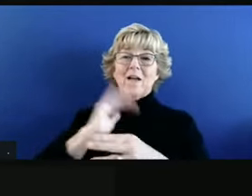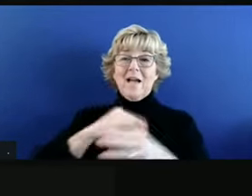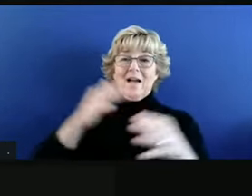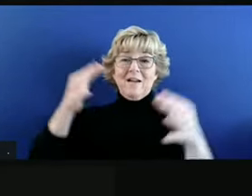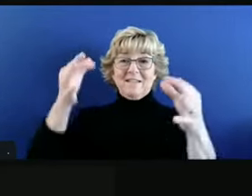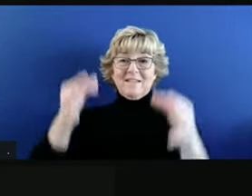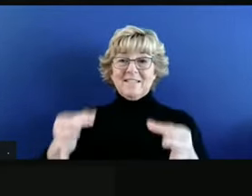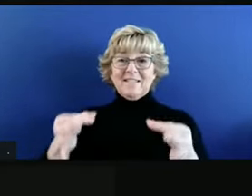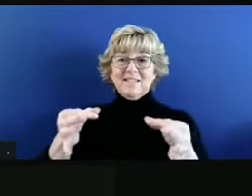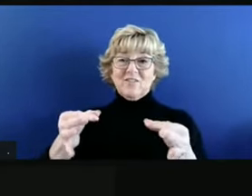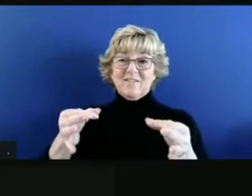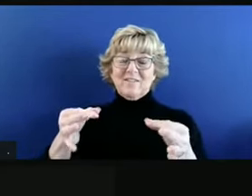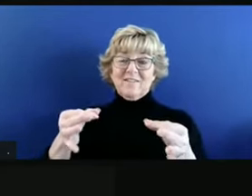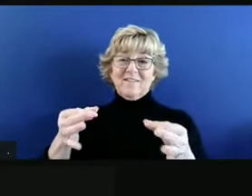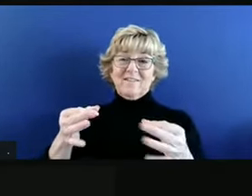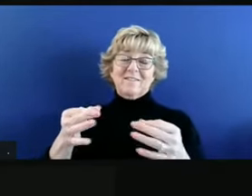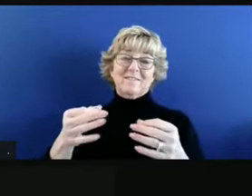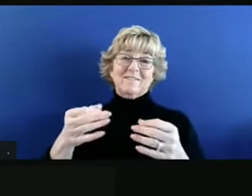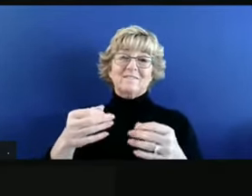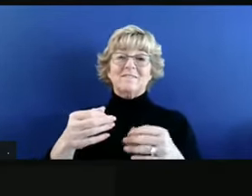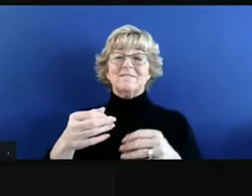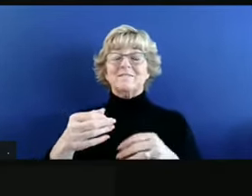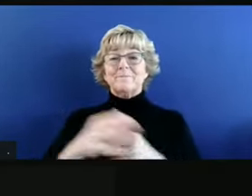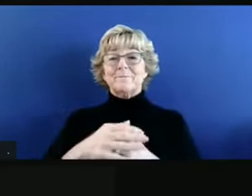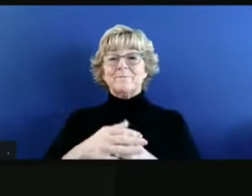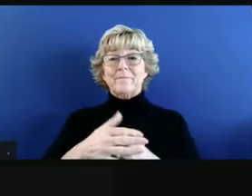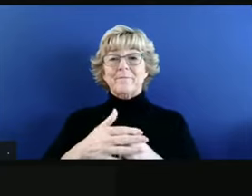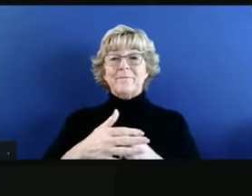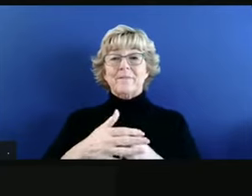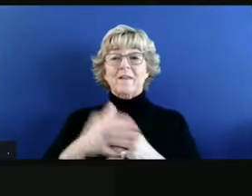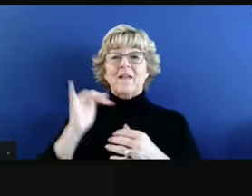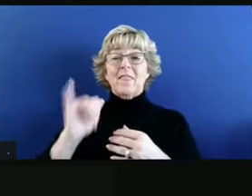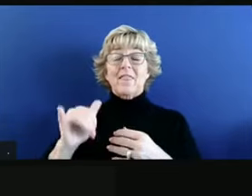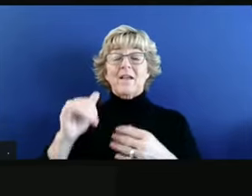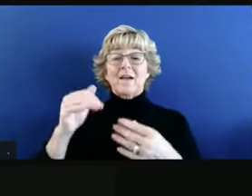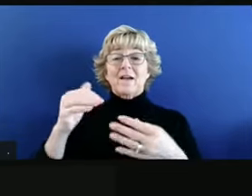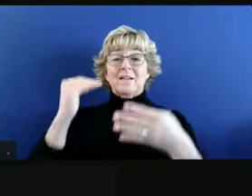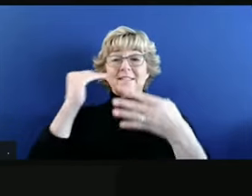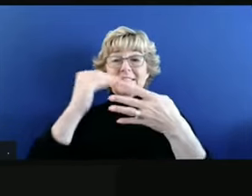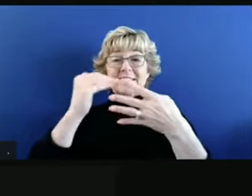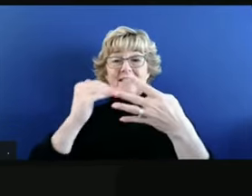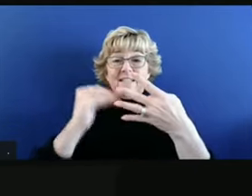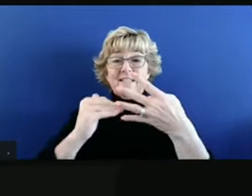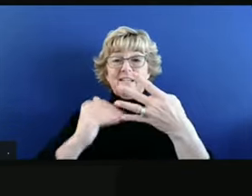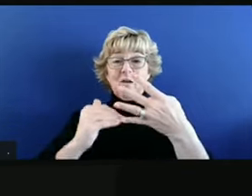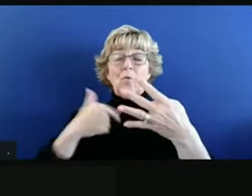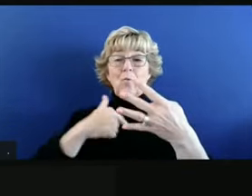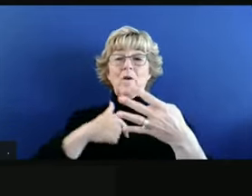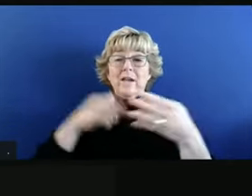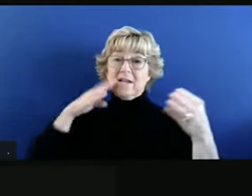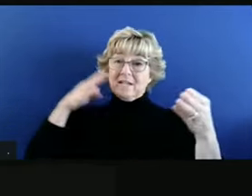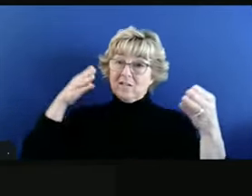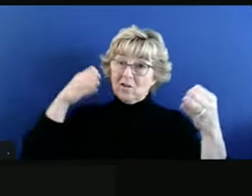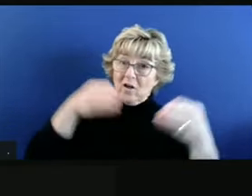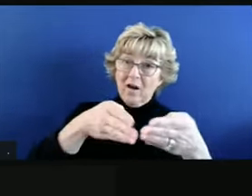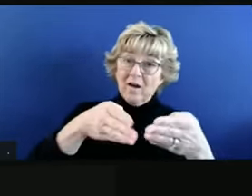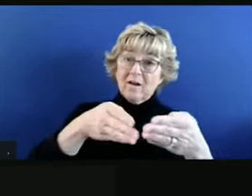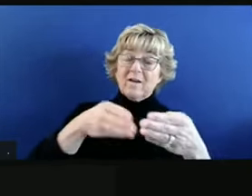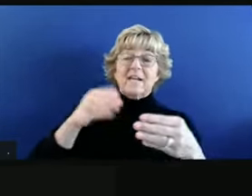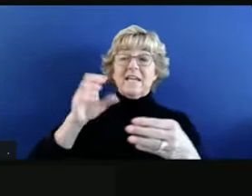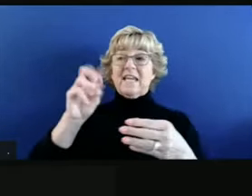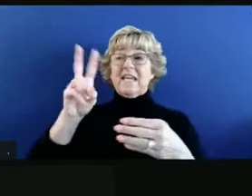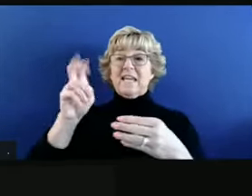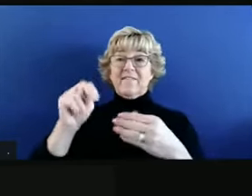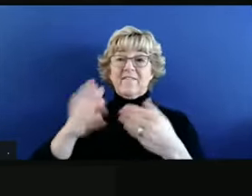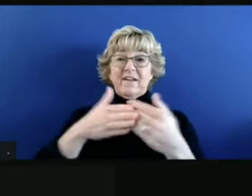in a targeted way. What the blueprint does, in part, is allow us to be targeted even in neighboring counties.